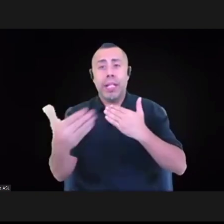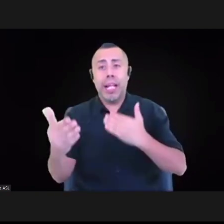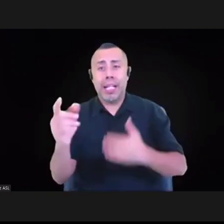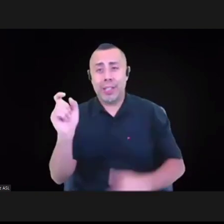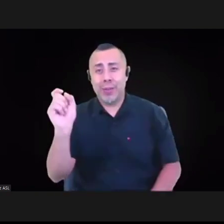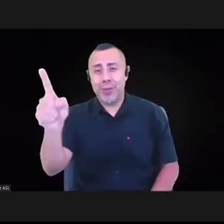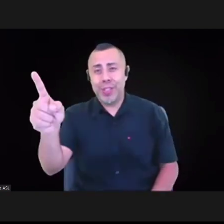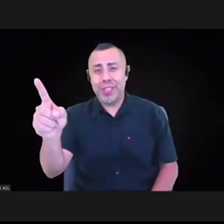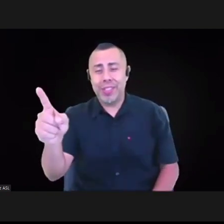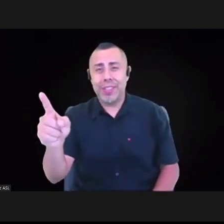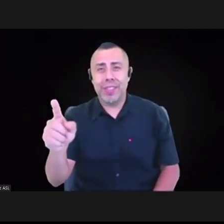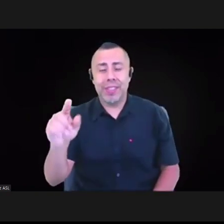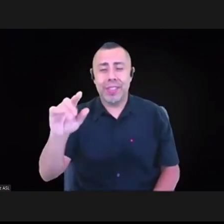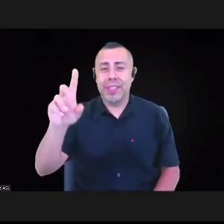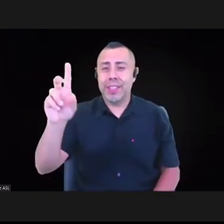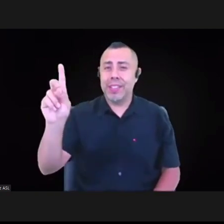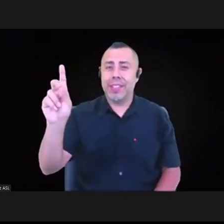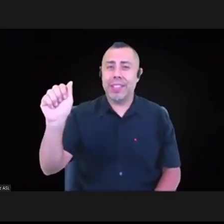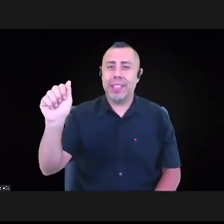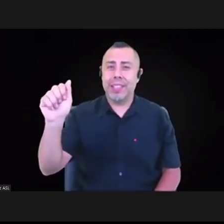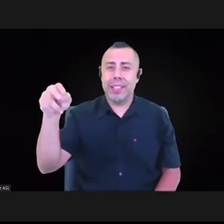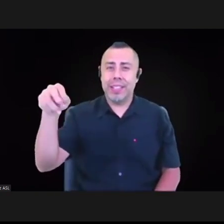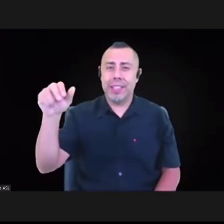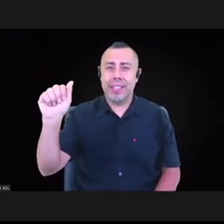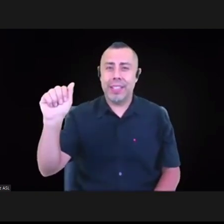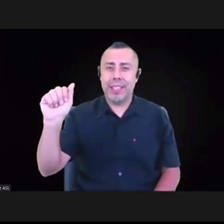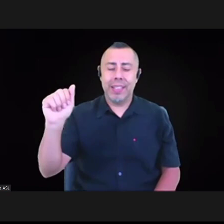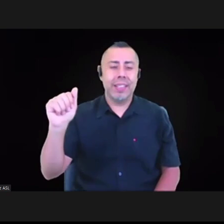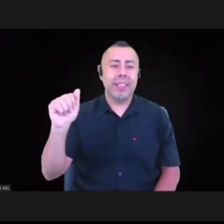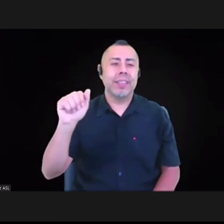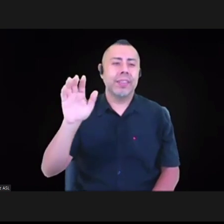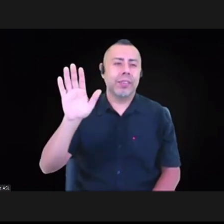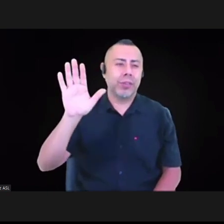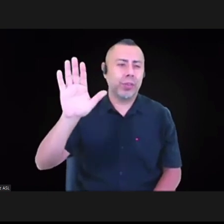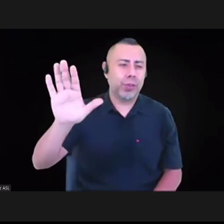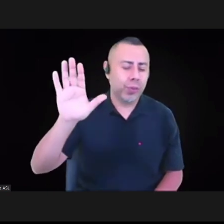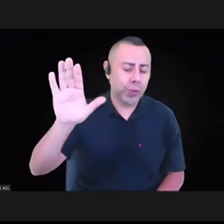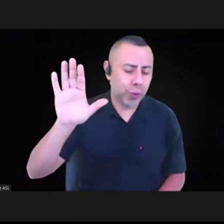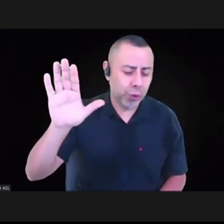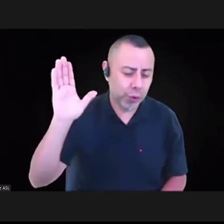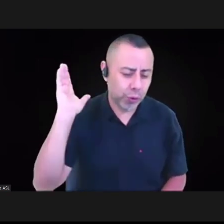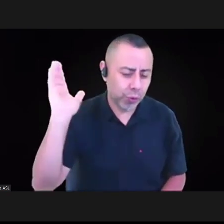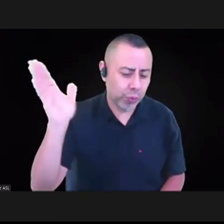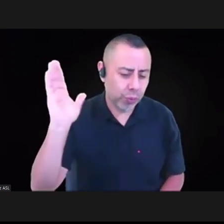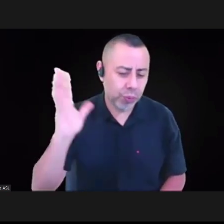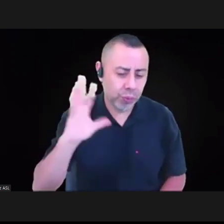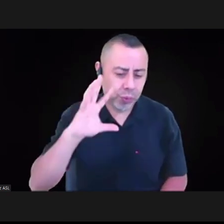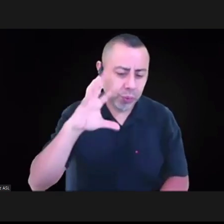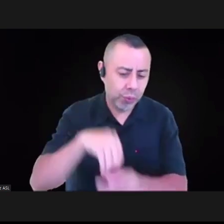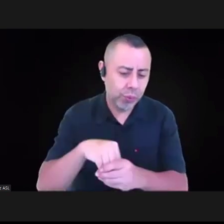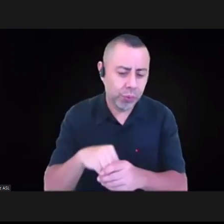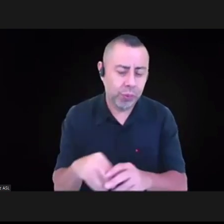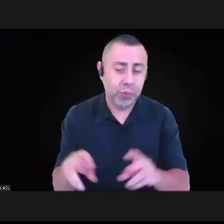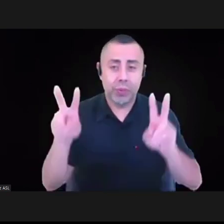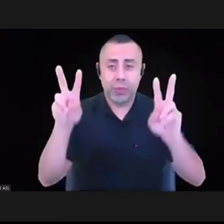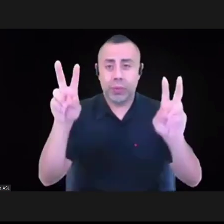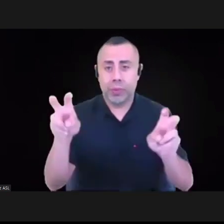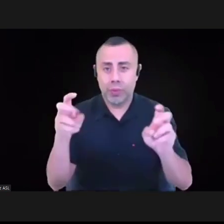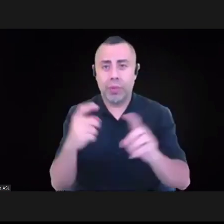you, Dana. Part of your presentation included a quote from Ibram X. Kendi